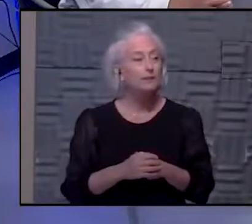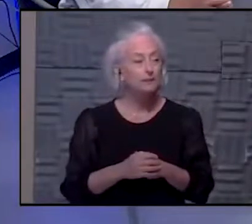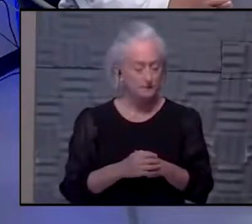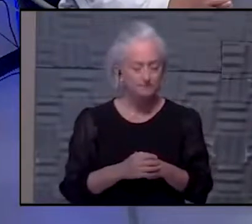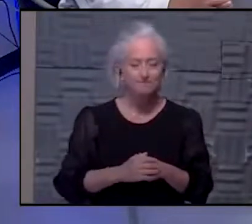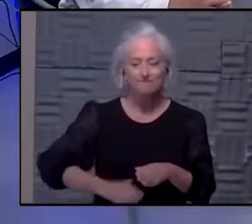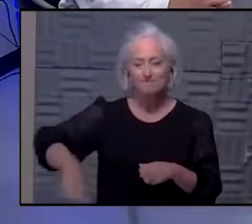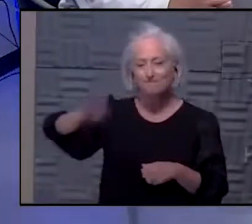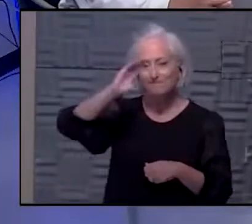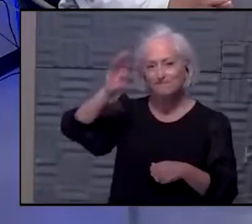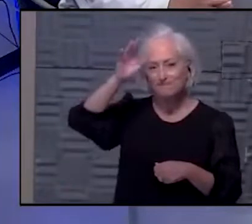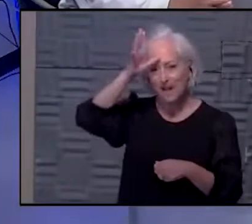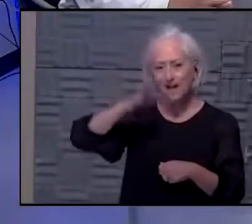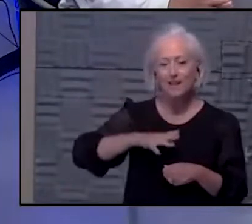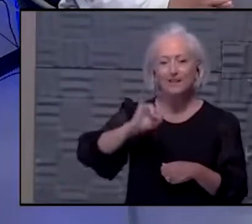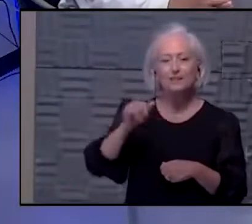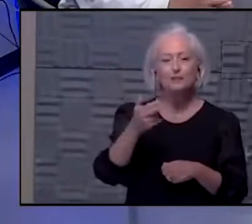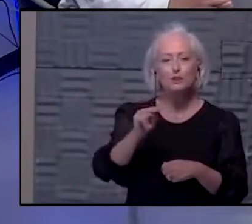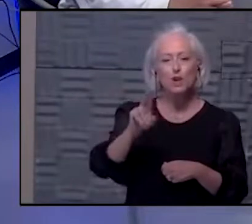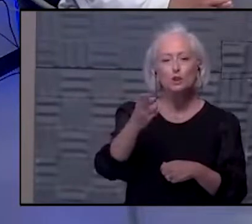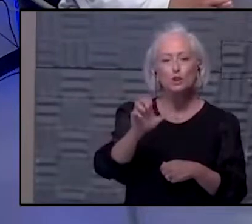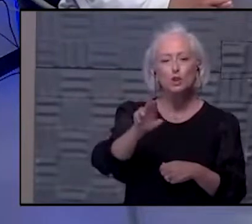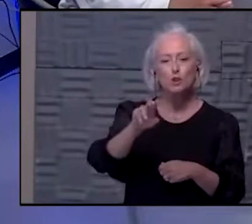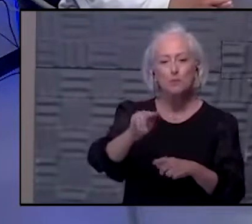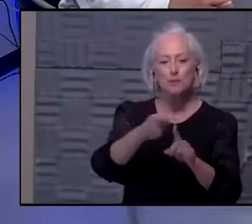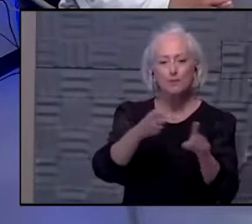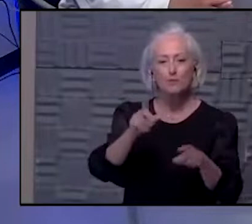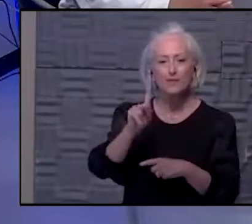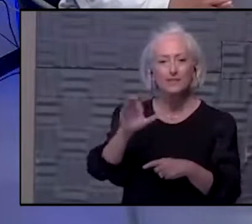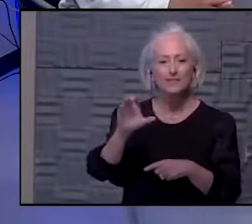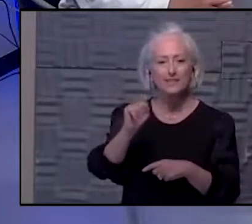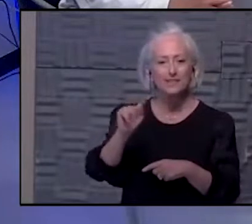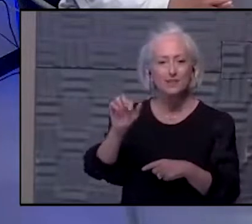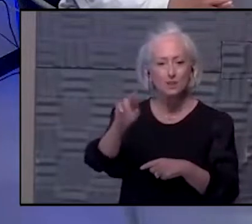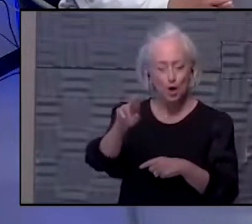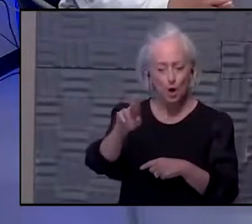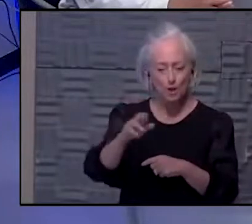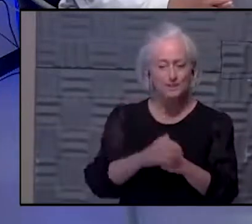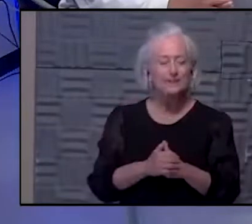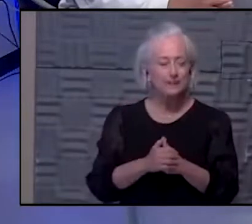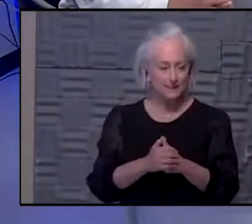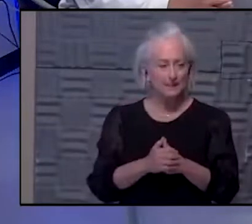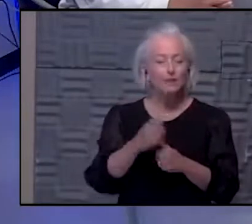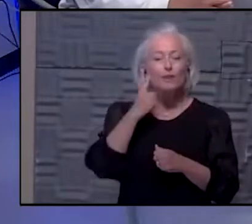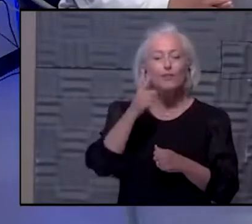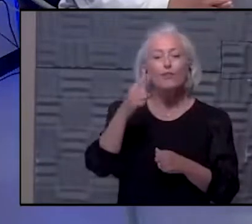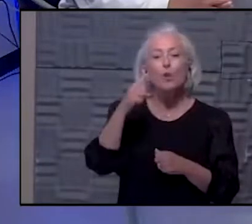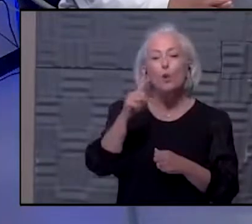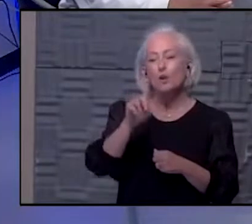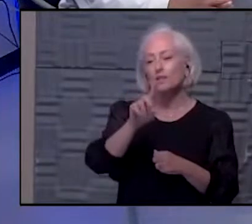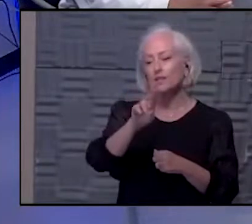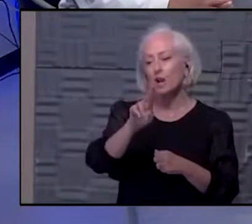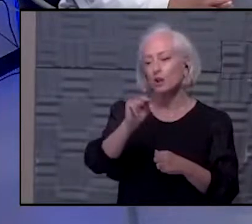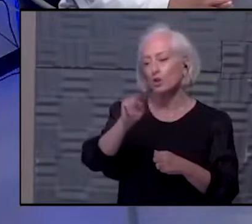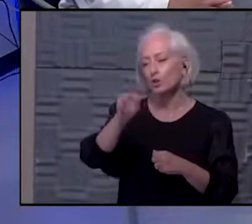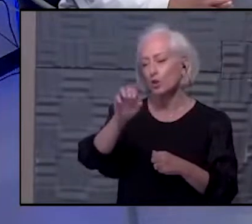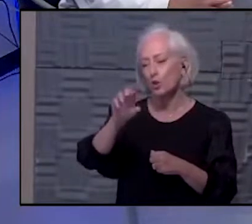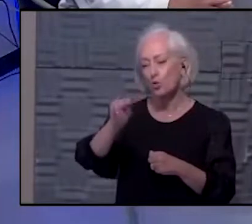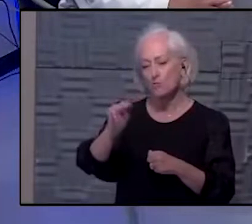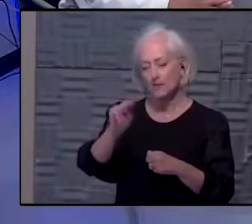Yeah. Hi, this is John Shorman at the Star. Hey, John. Hey, probably for Dr. Norman today. But